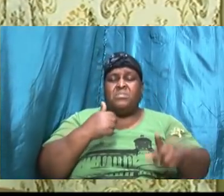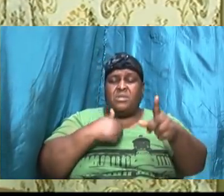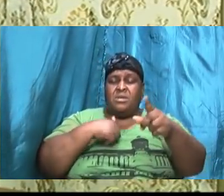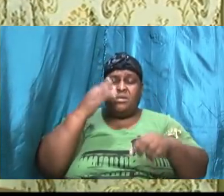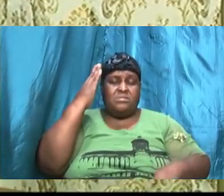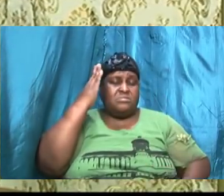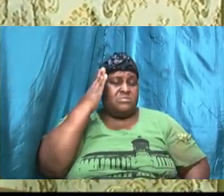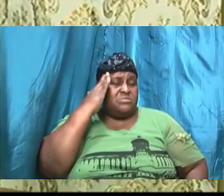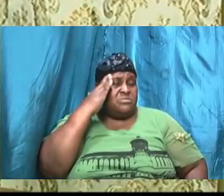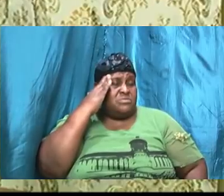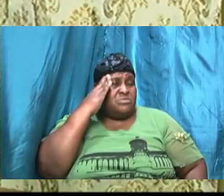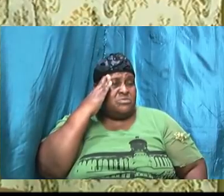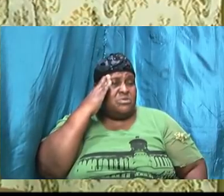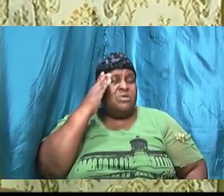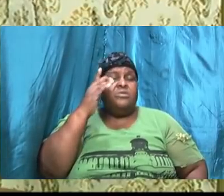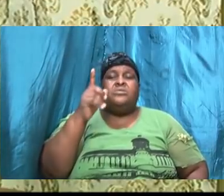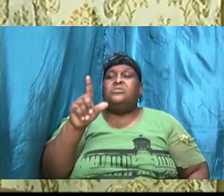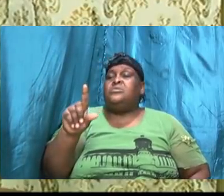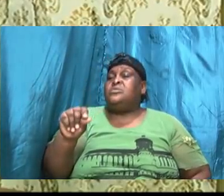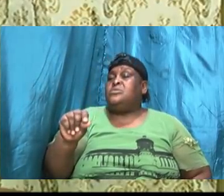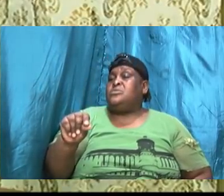that 2020